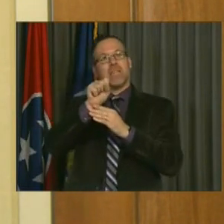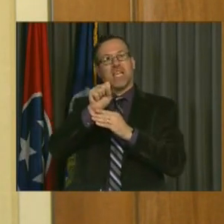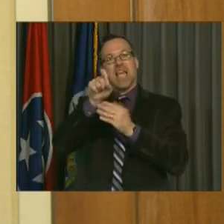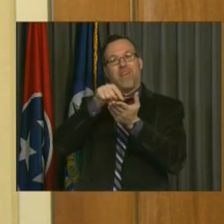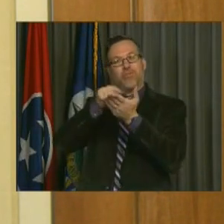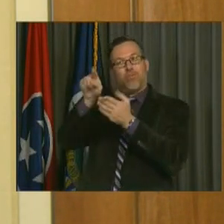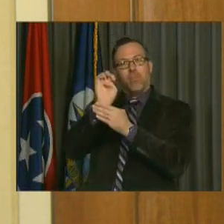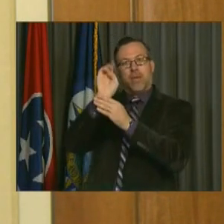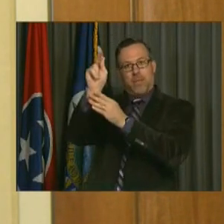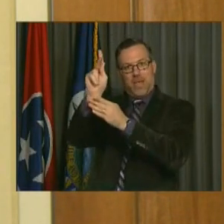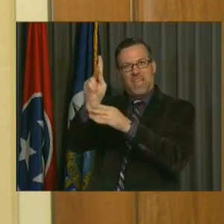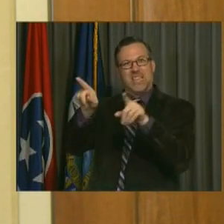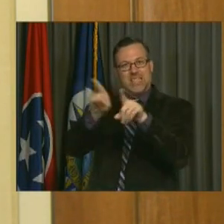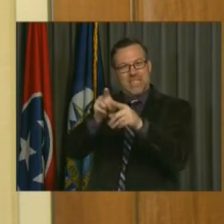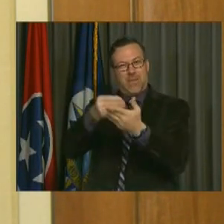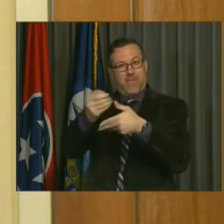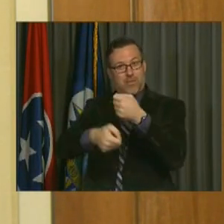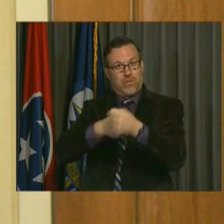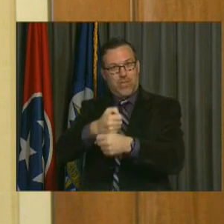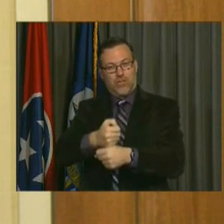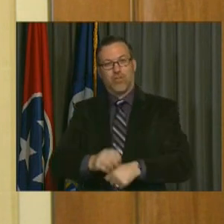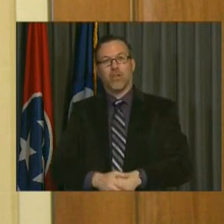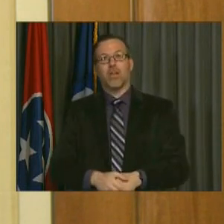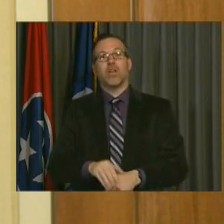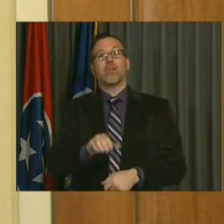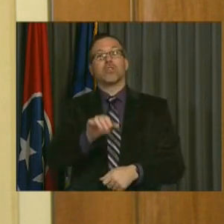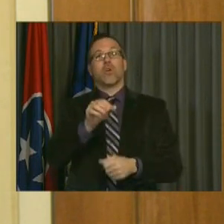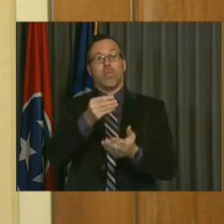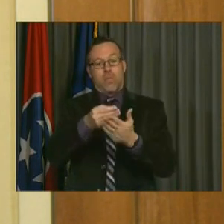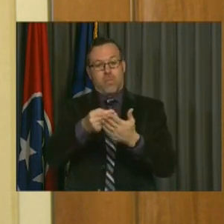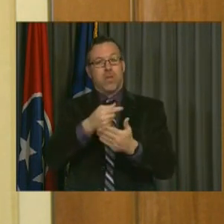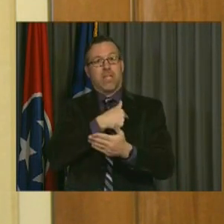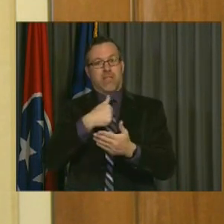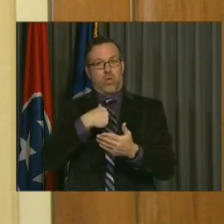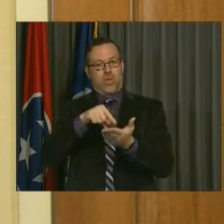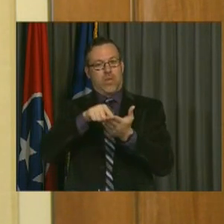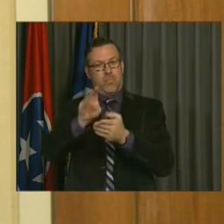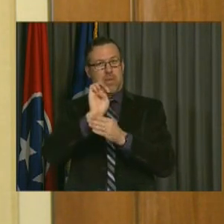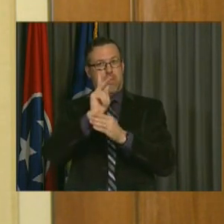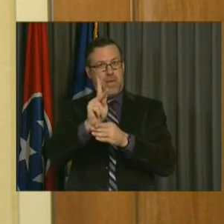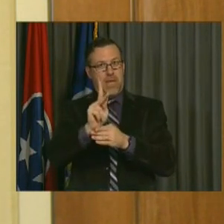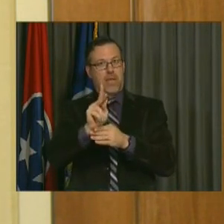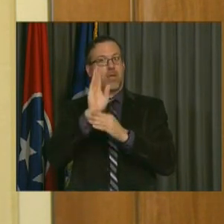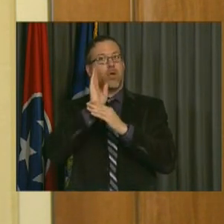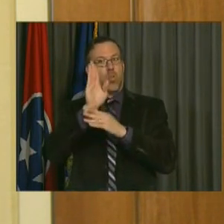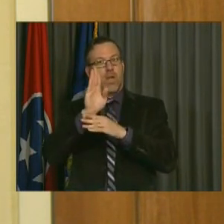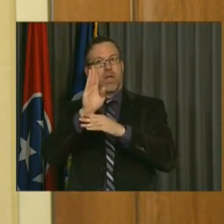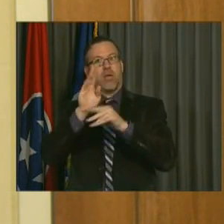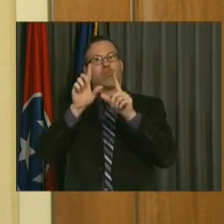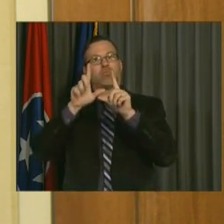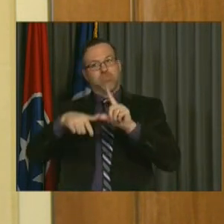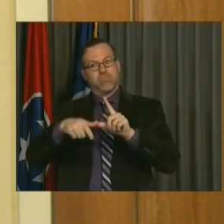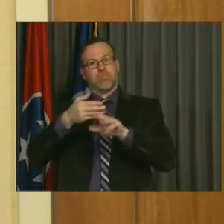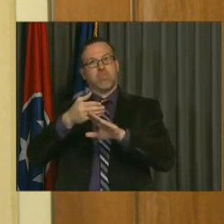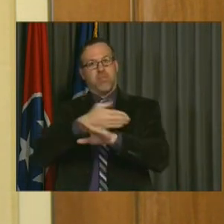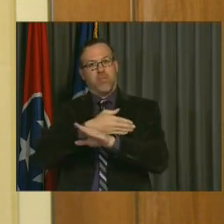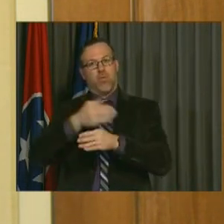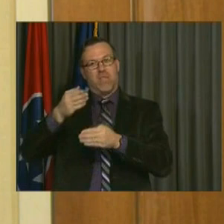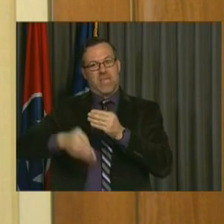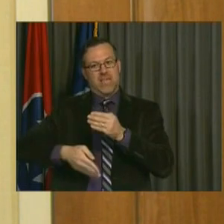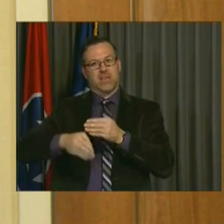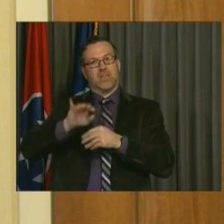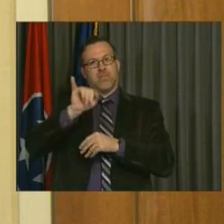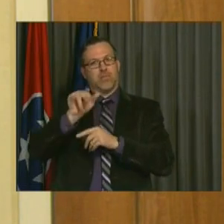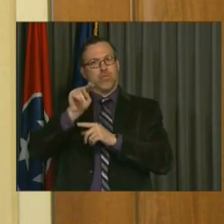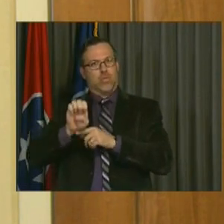So the TANs that we issue for the 20 budgets will be retired before the end of this fiscal year. And